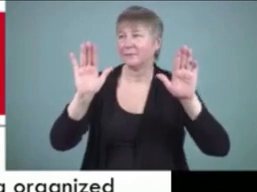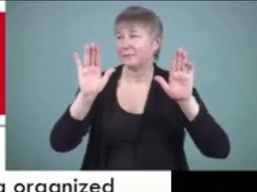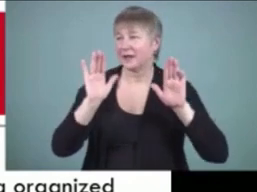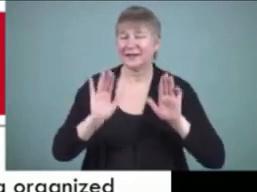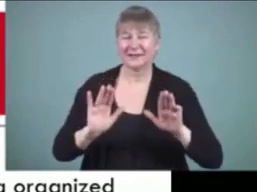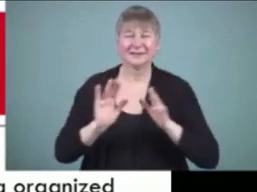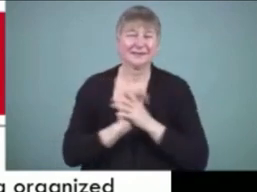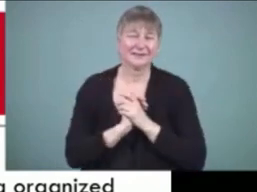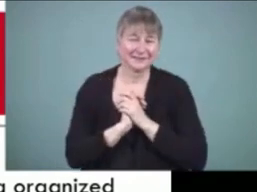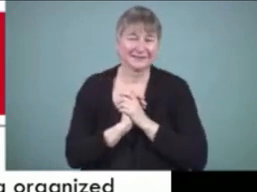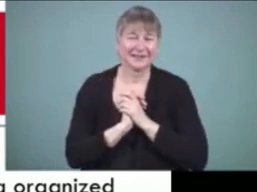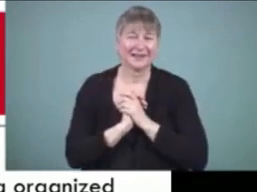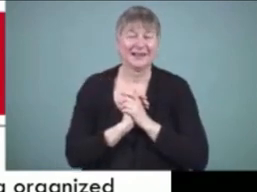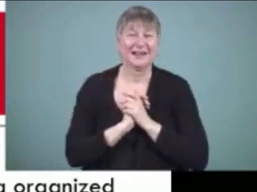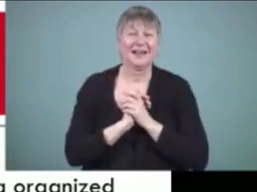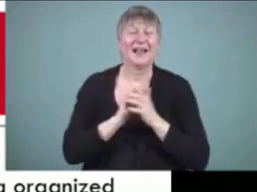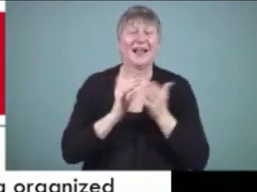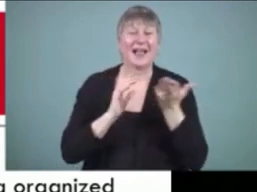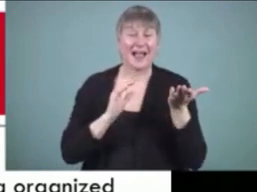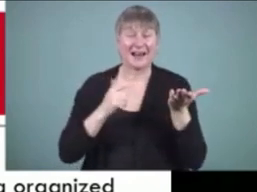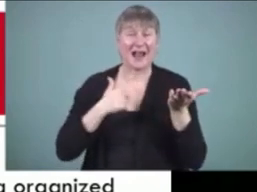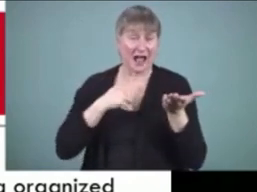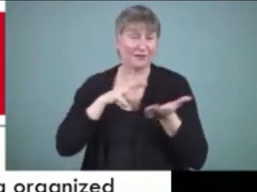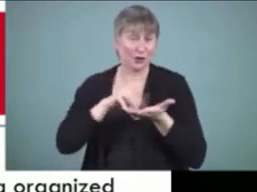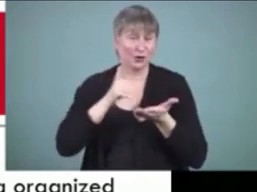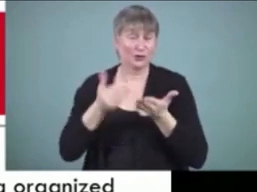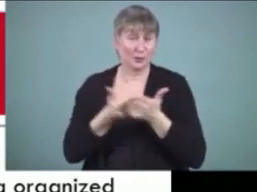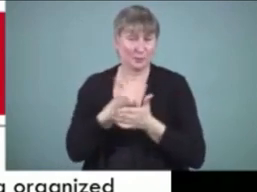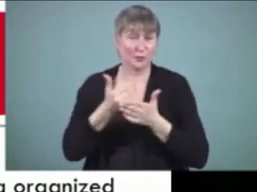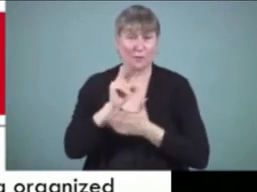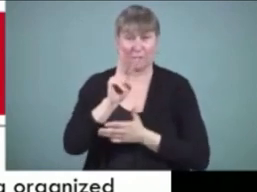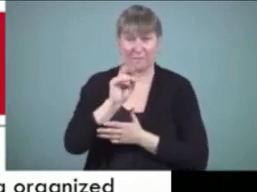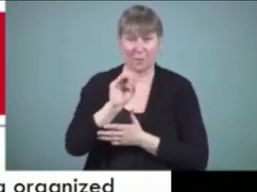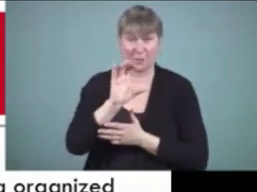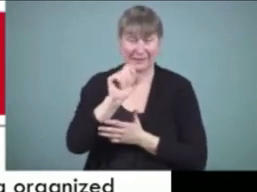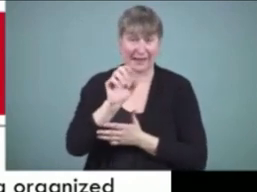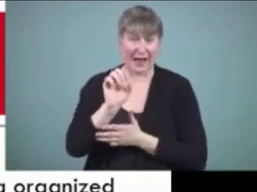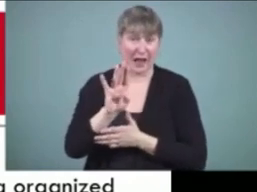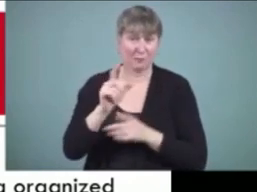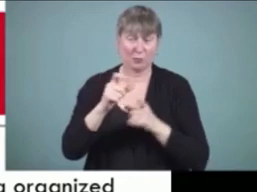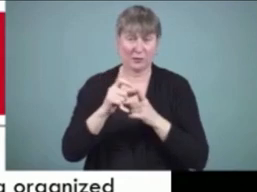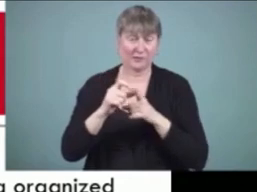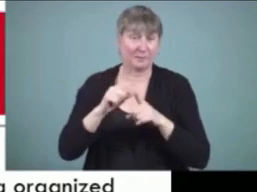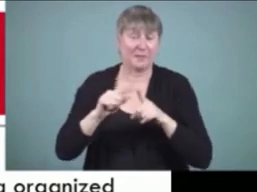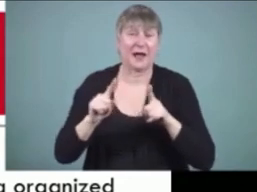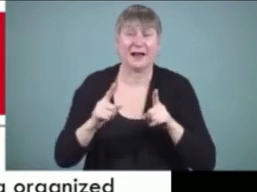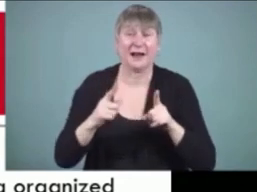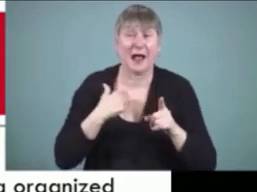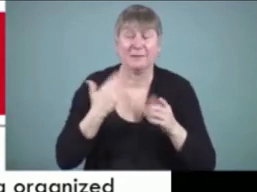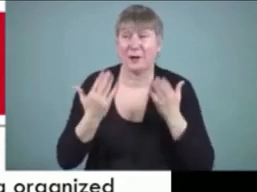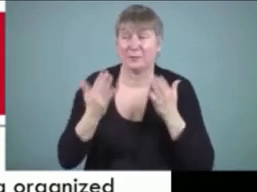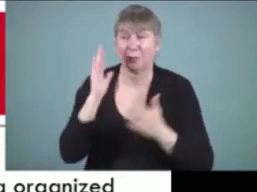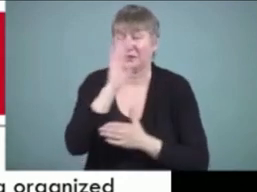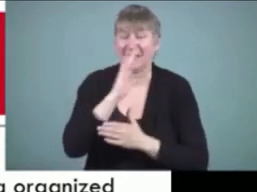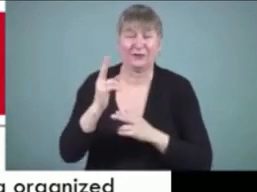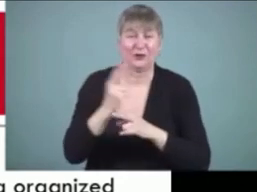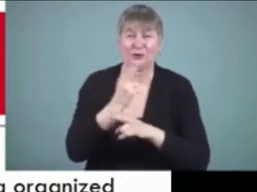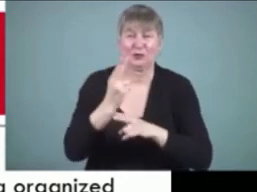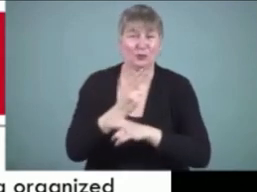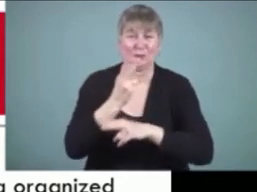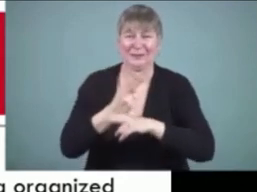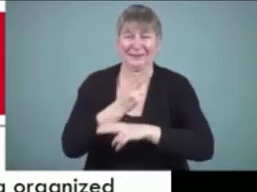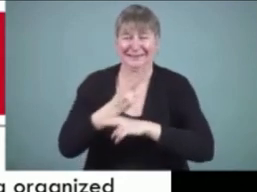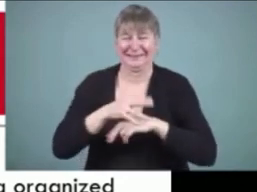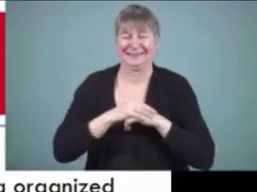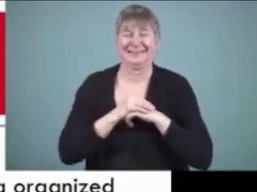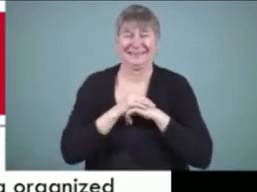i um i've learned some new vocabulary words but i probably will never use them i promise you and my colleagues